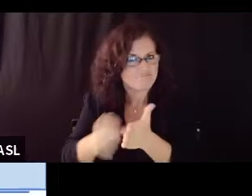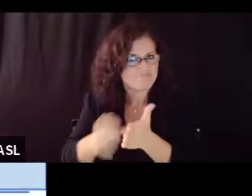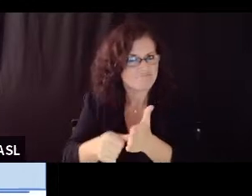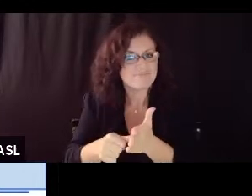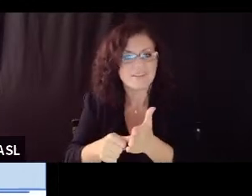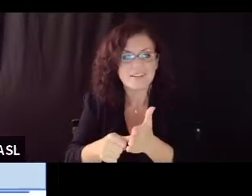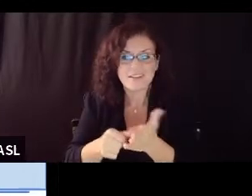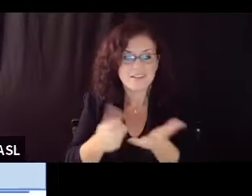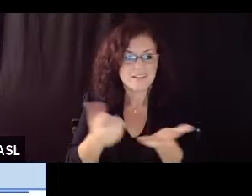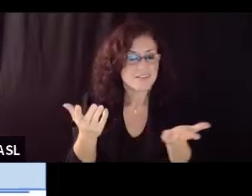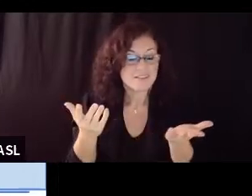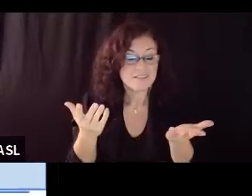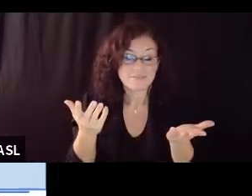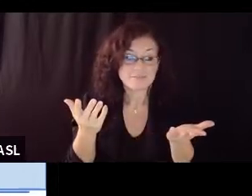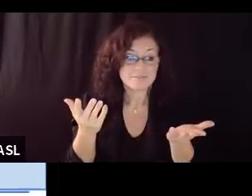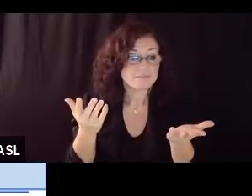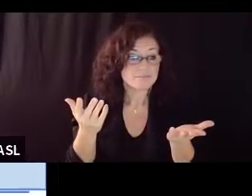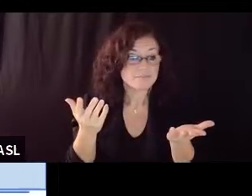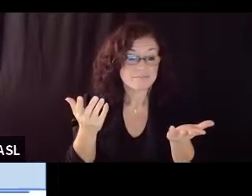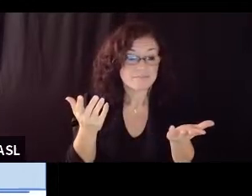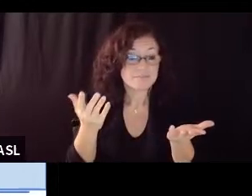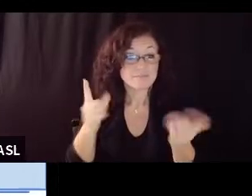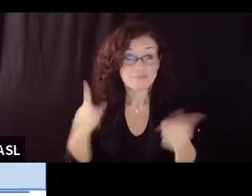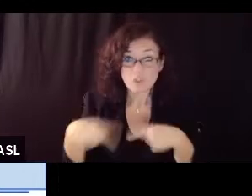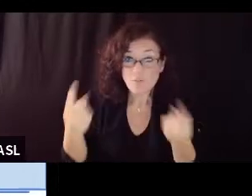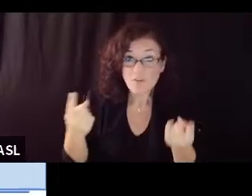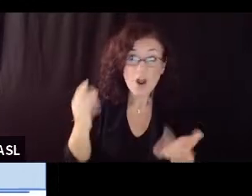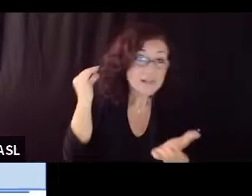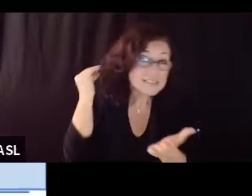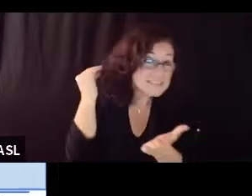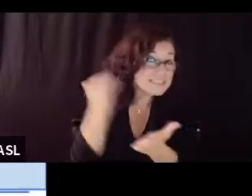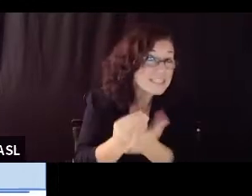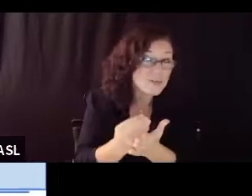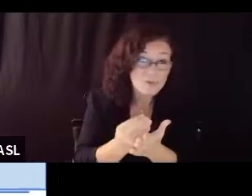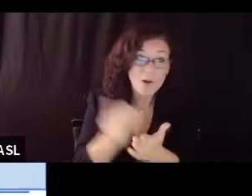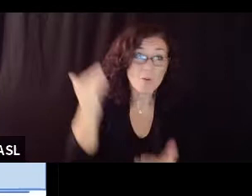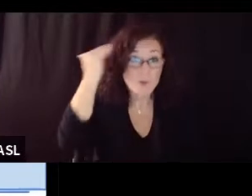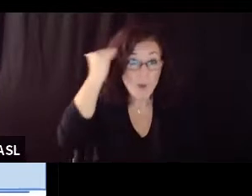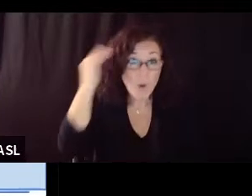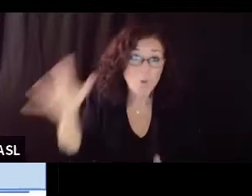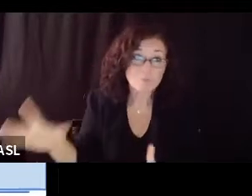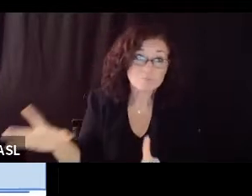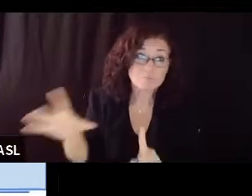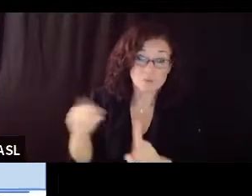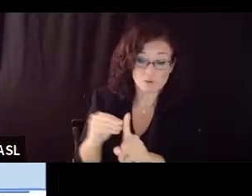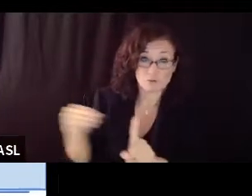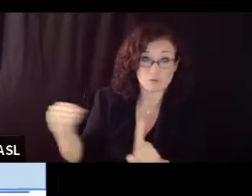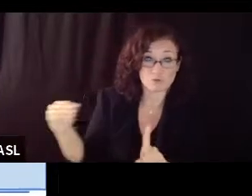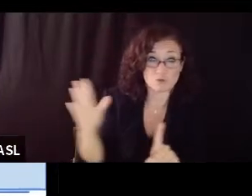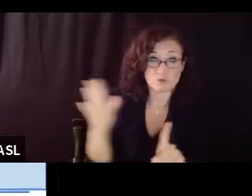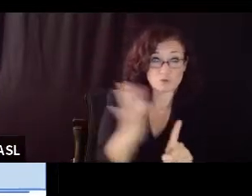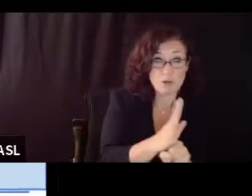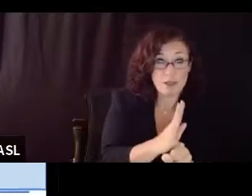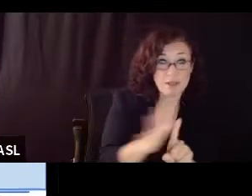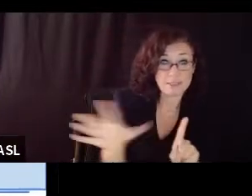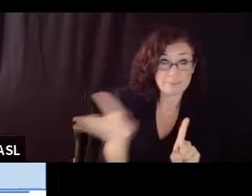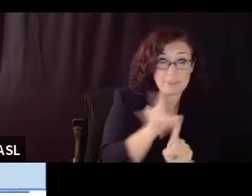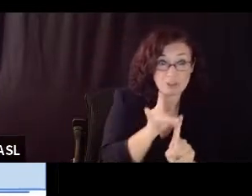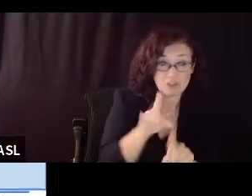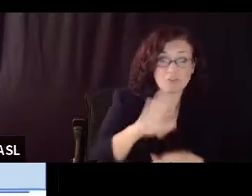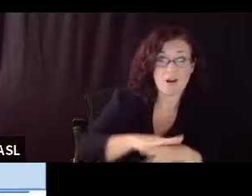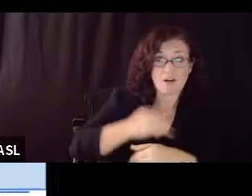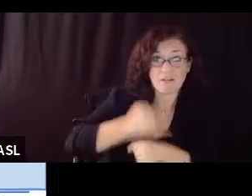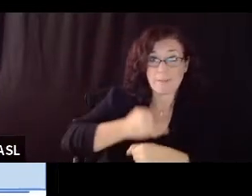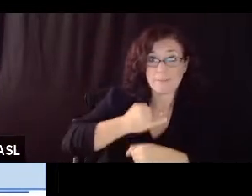to our knowledge zero known transmissions of covet 19 um on the campuses all of these are